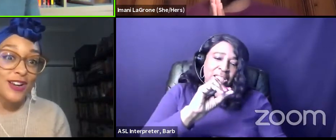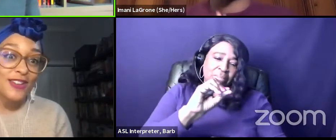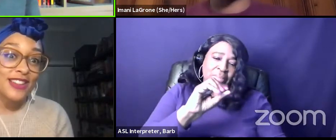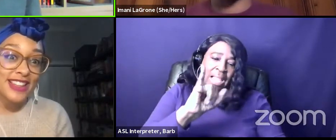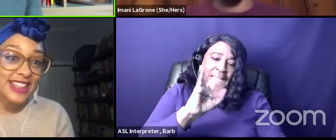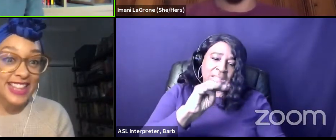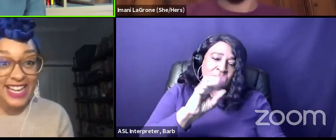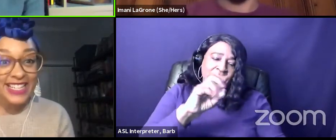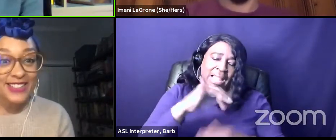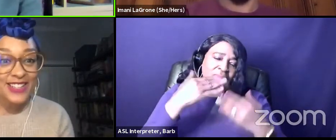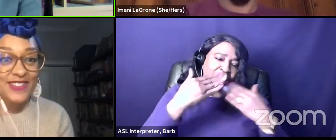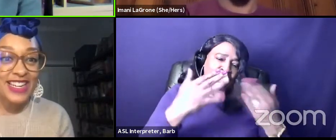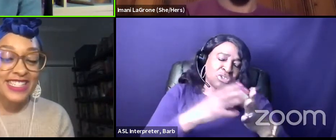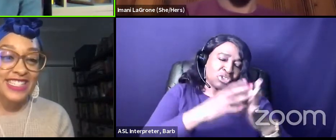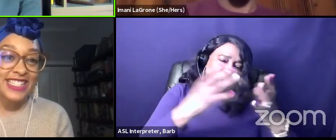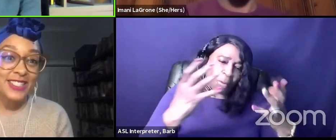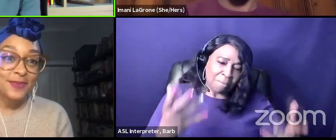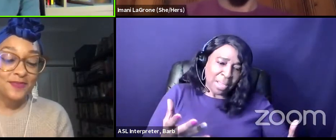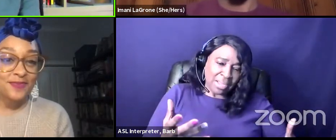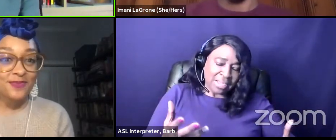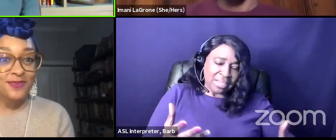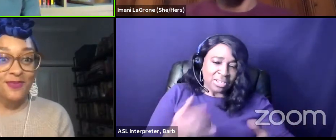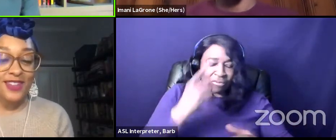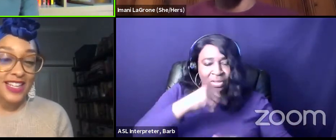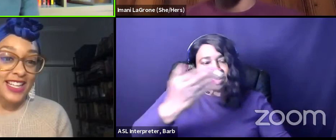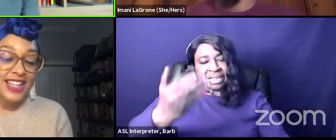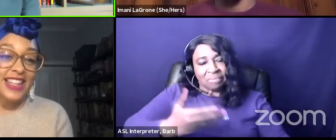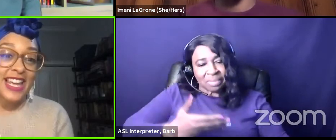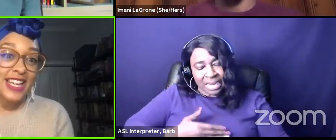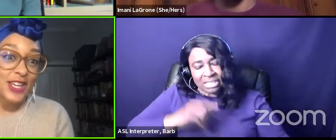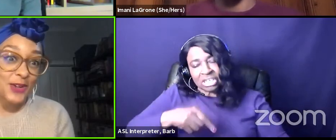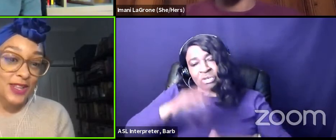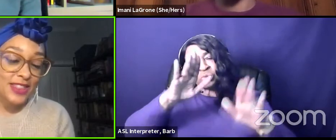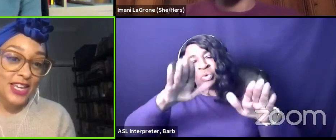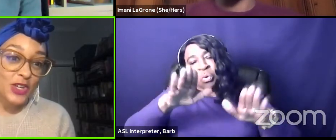job thank you so much for the invitation this was wonderful thank you and thank you you you